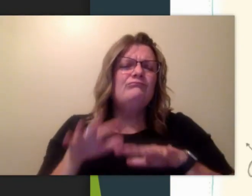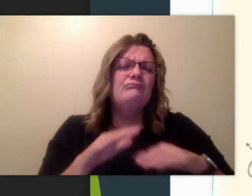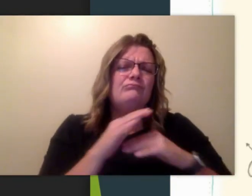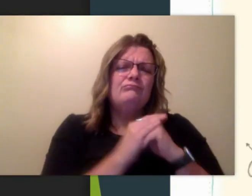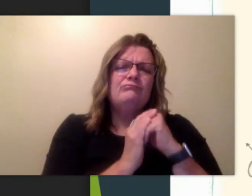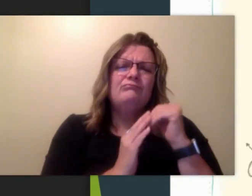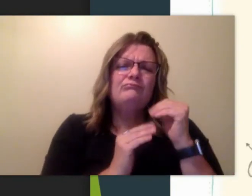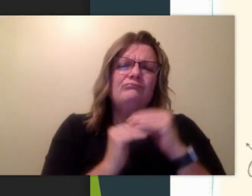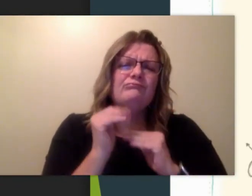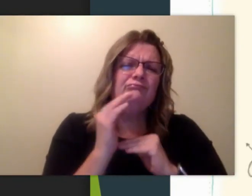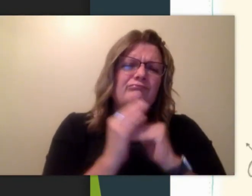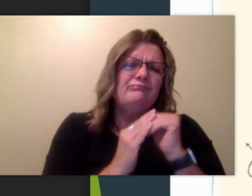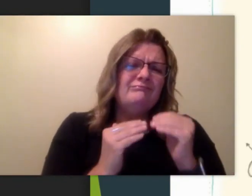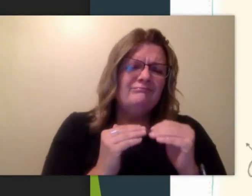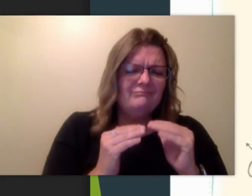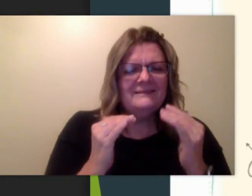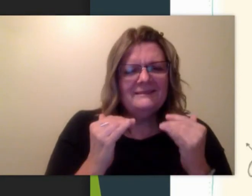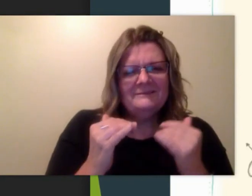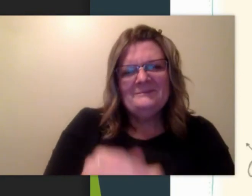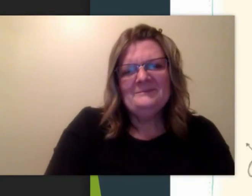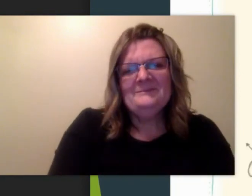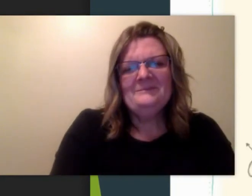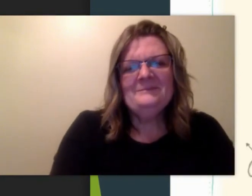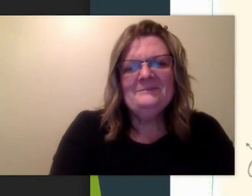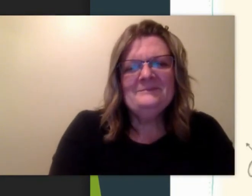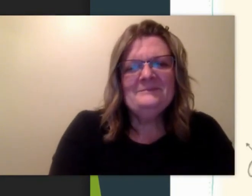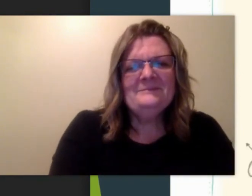And cuddle cozy.